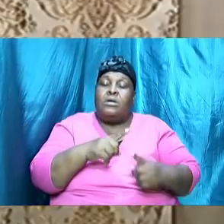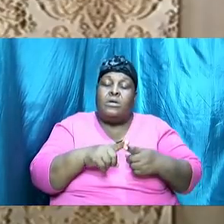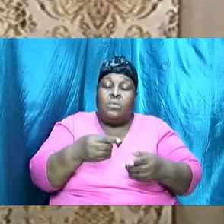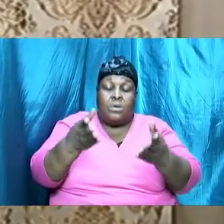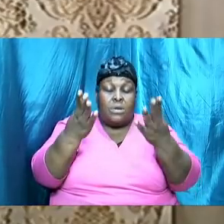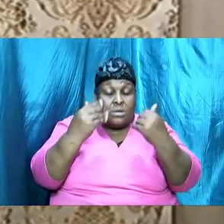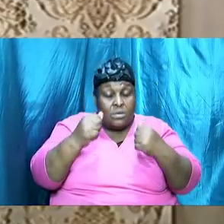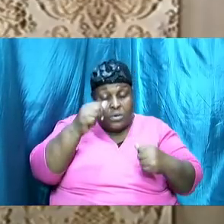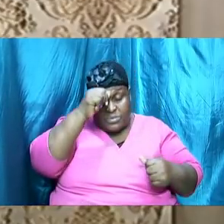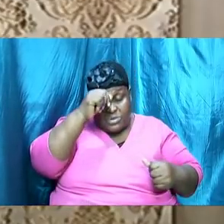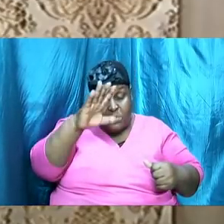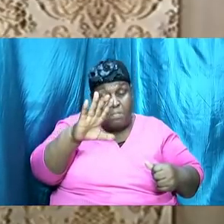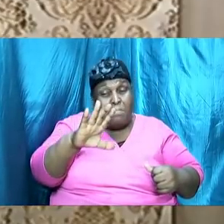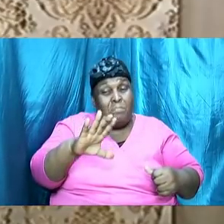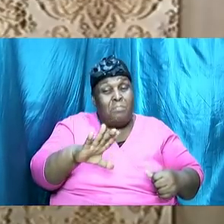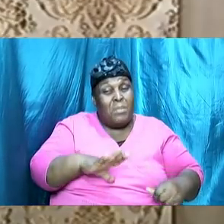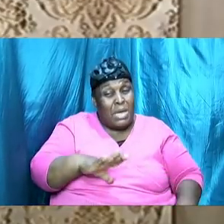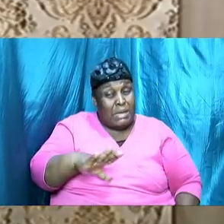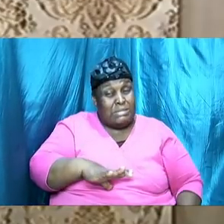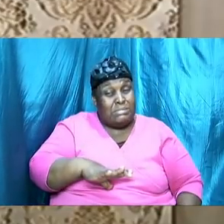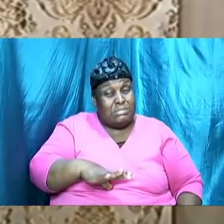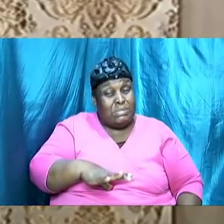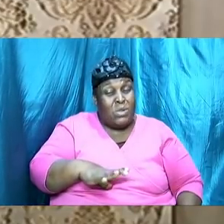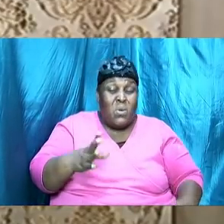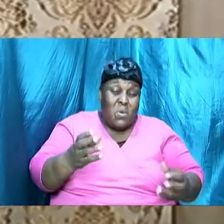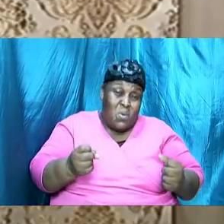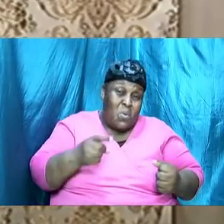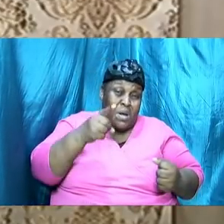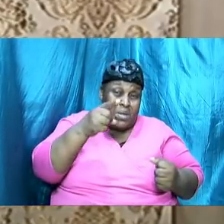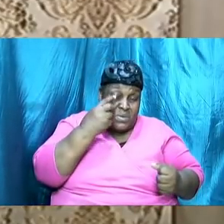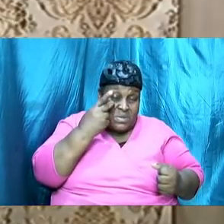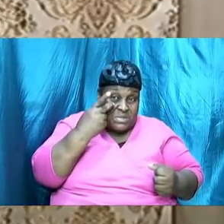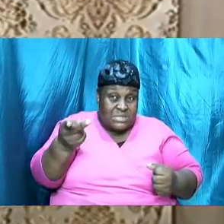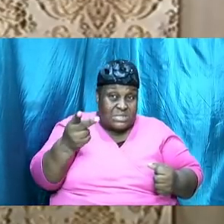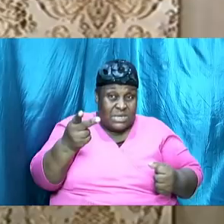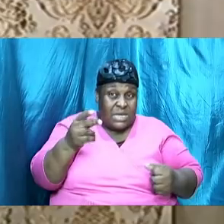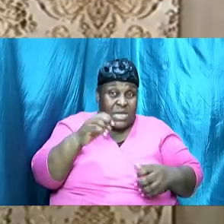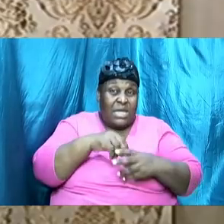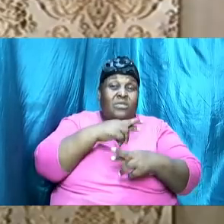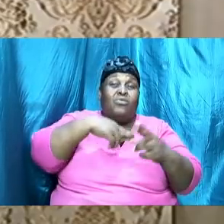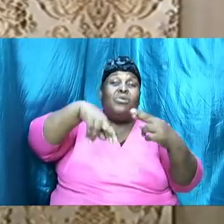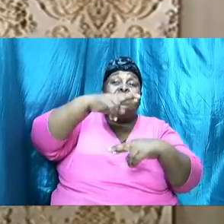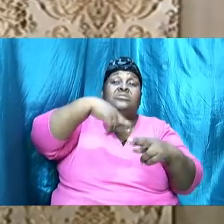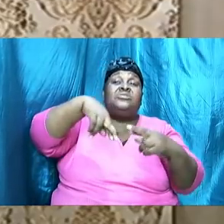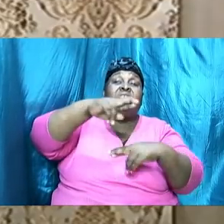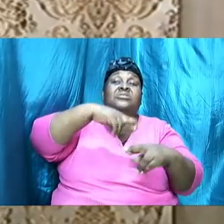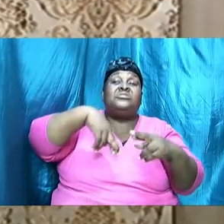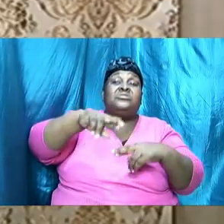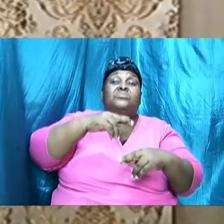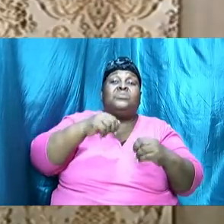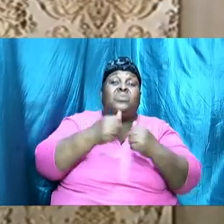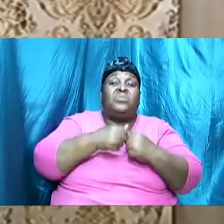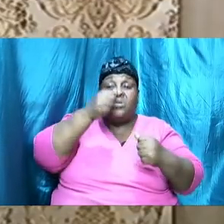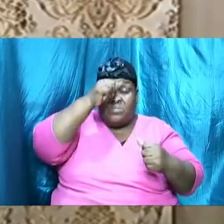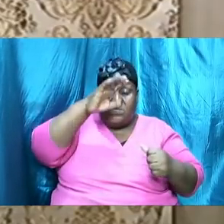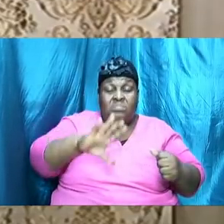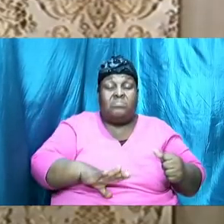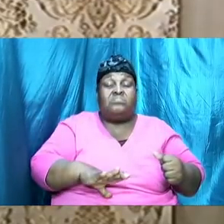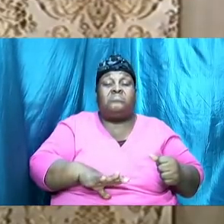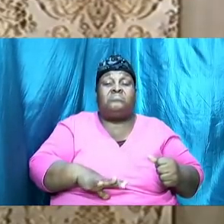I want us to see that his relationship in terms of the deep seated relationship was with man